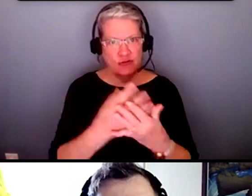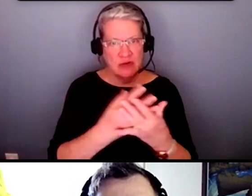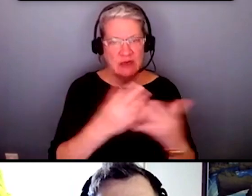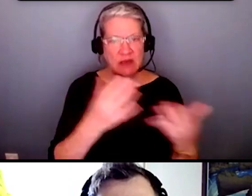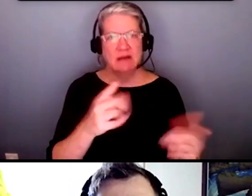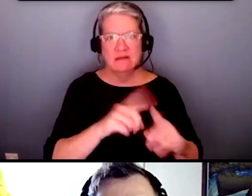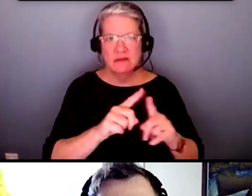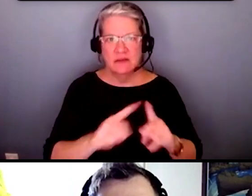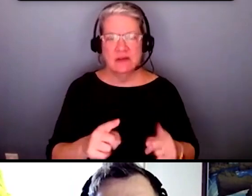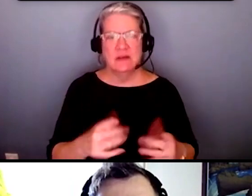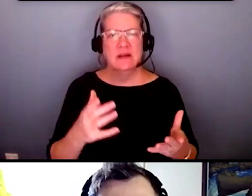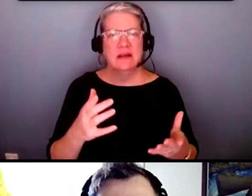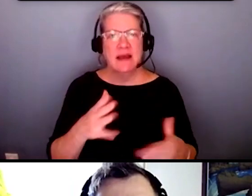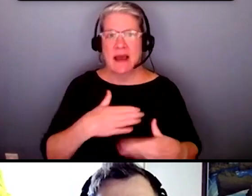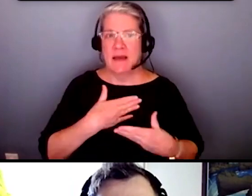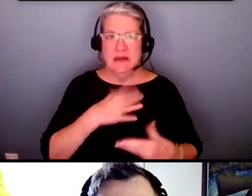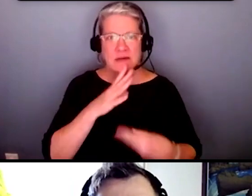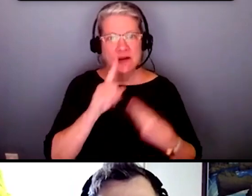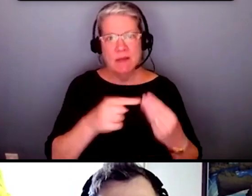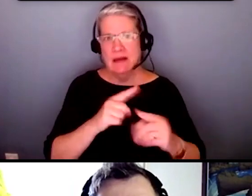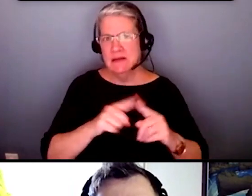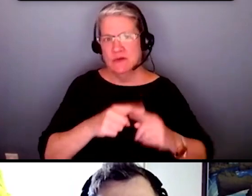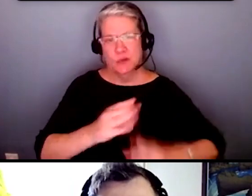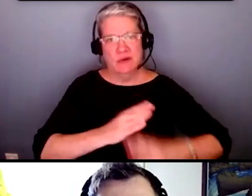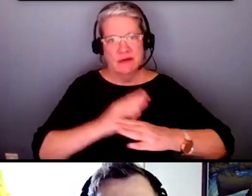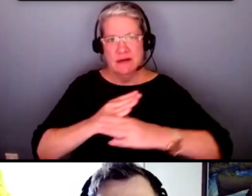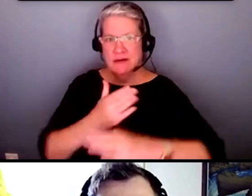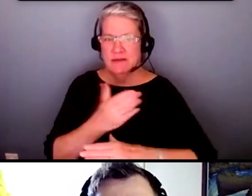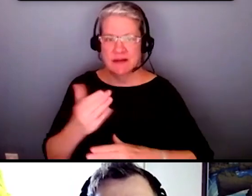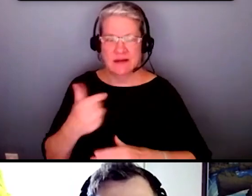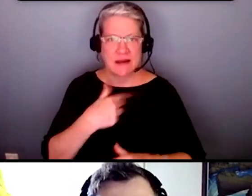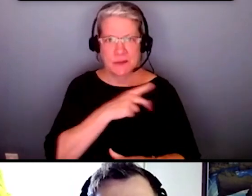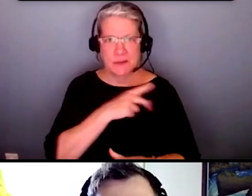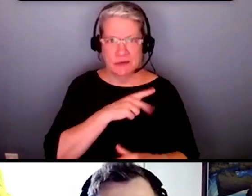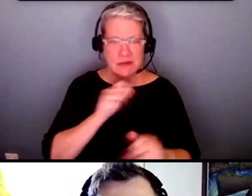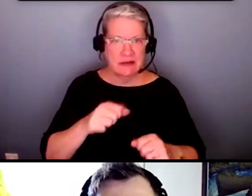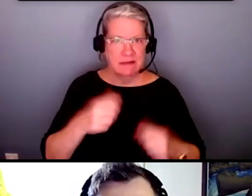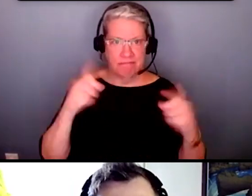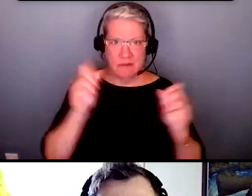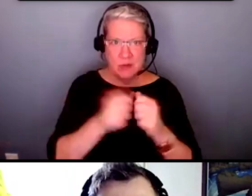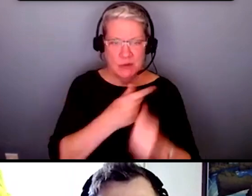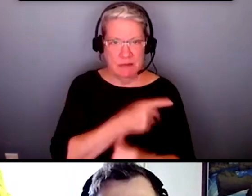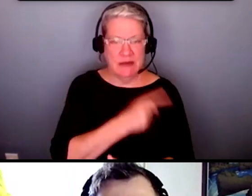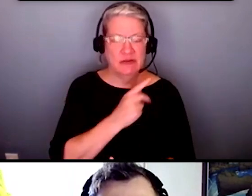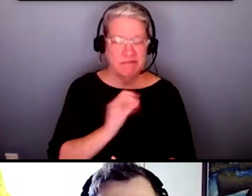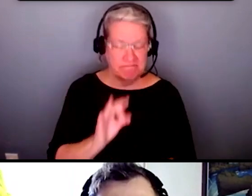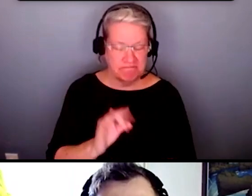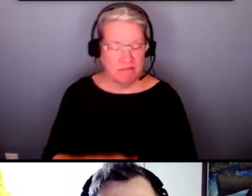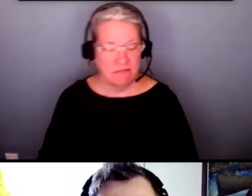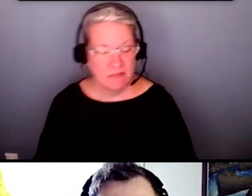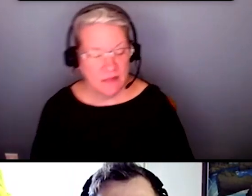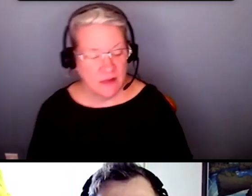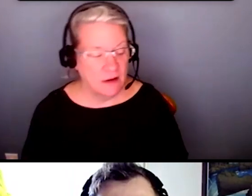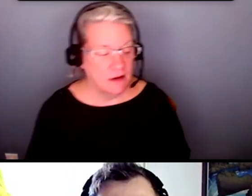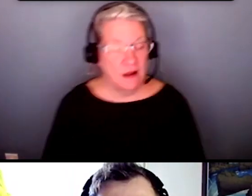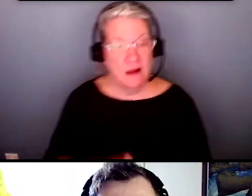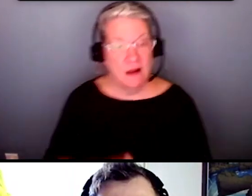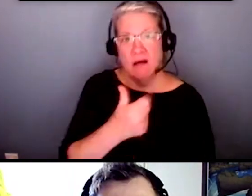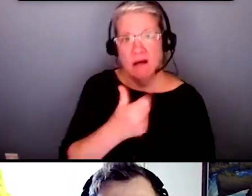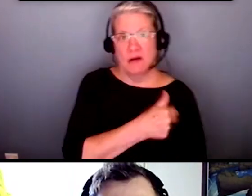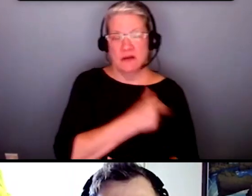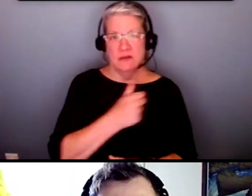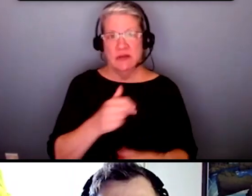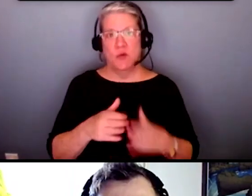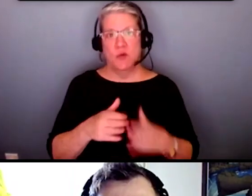cancer happy to speak about interventions that i've been personally able to accomplish with our patients um other hospital-wide